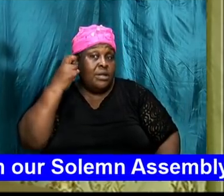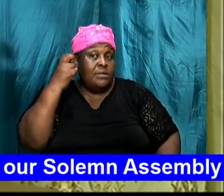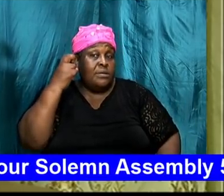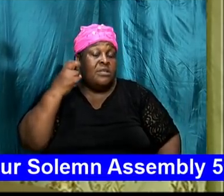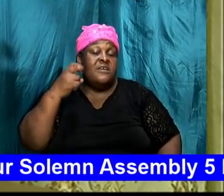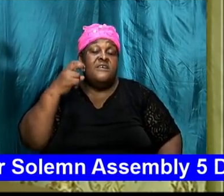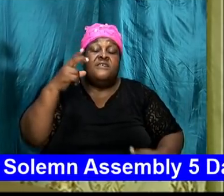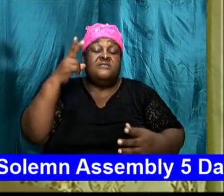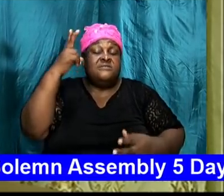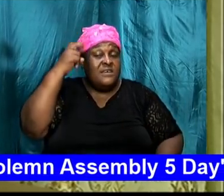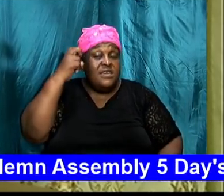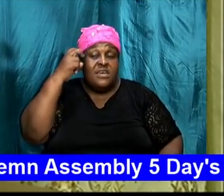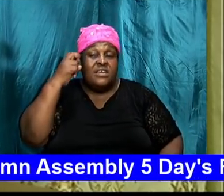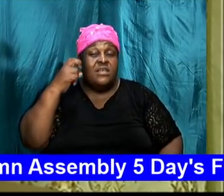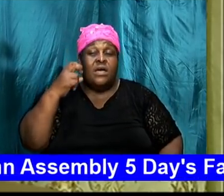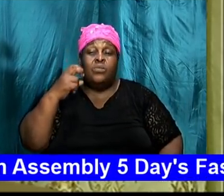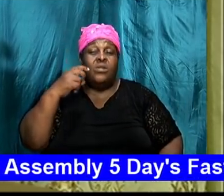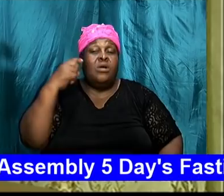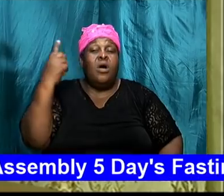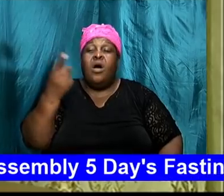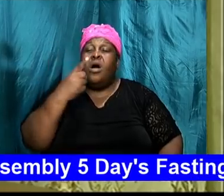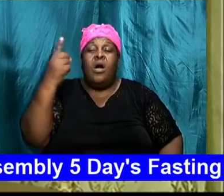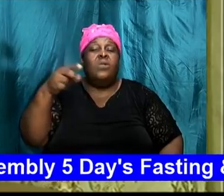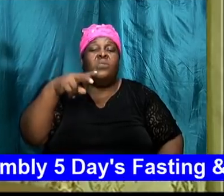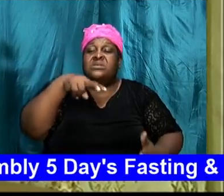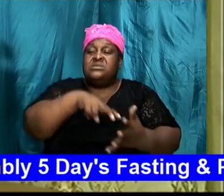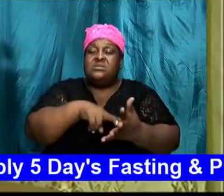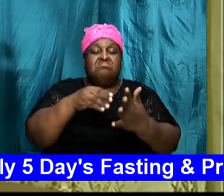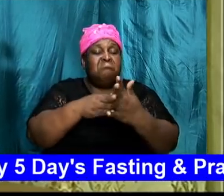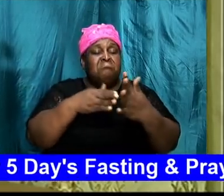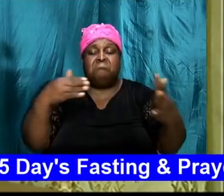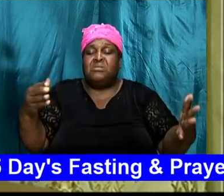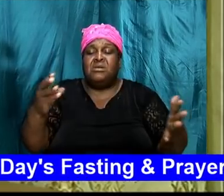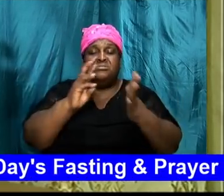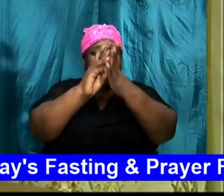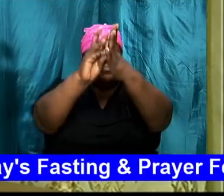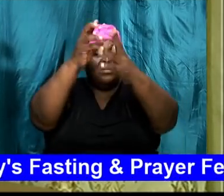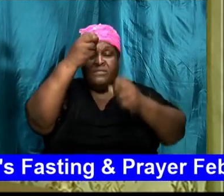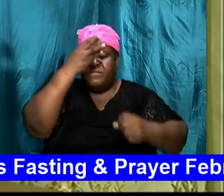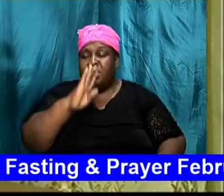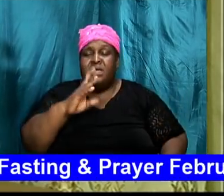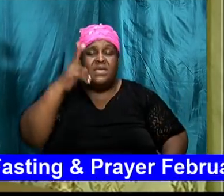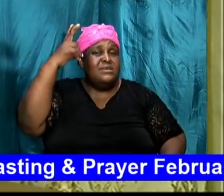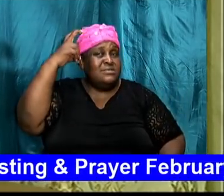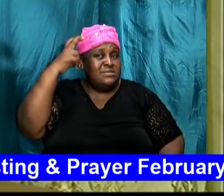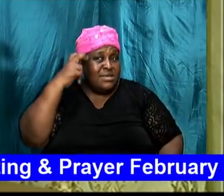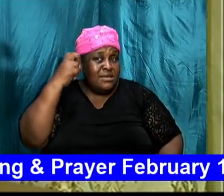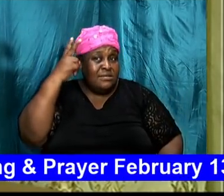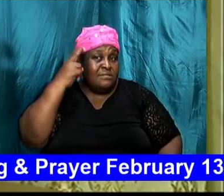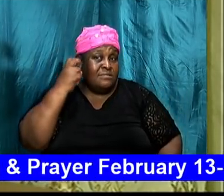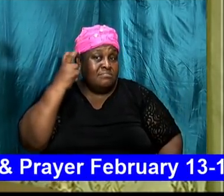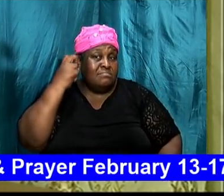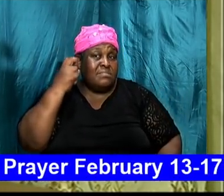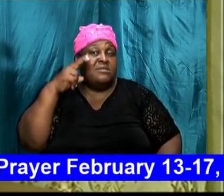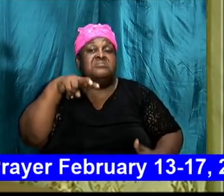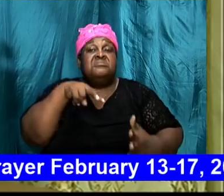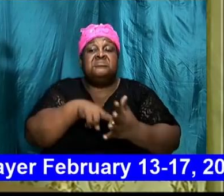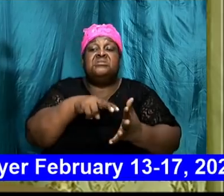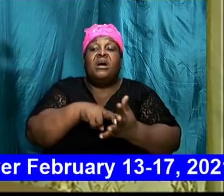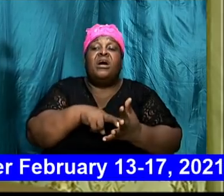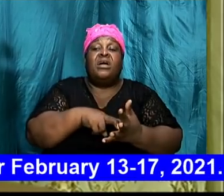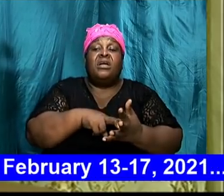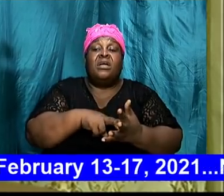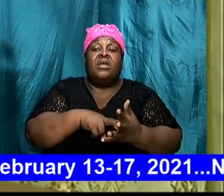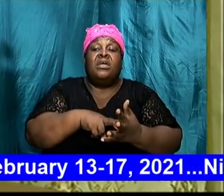Satan will always stand against the will of God Satan stand up and he